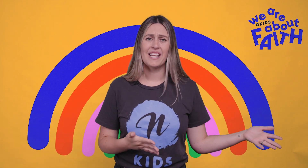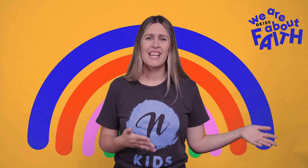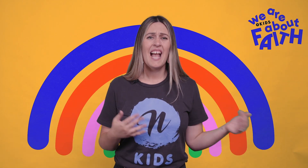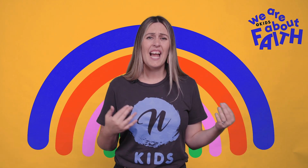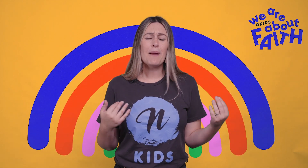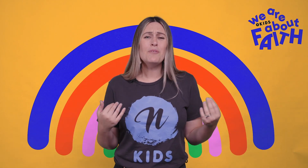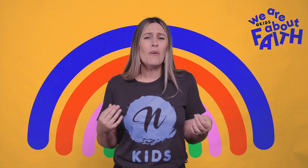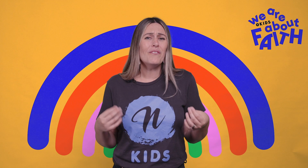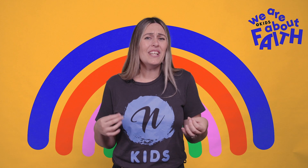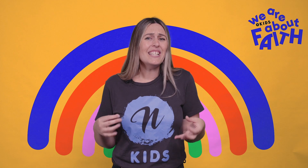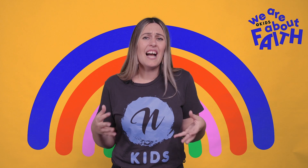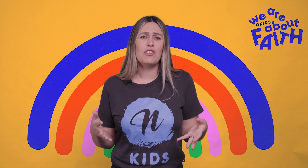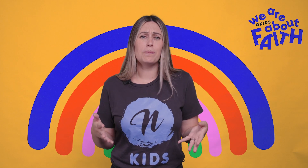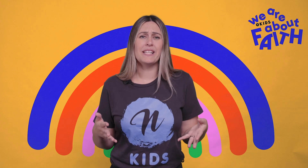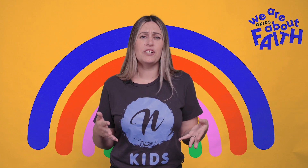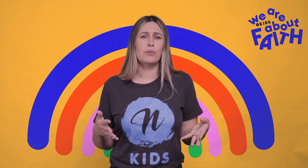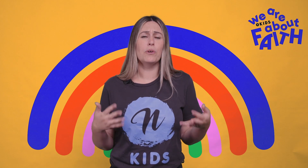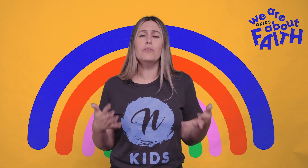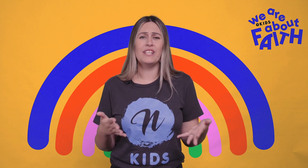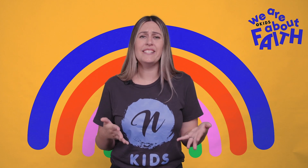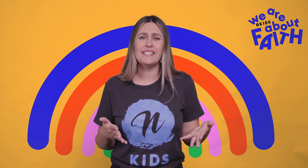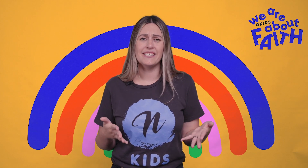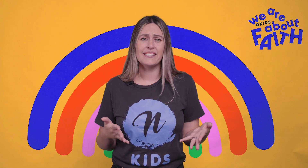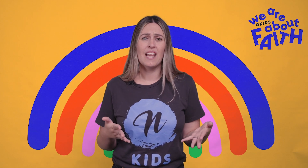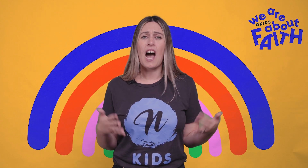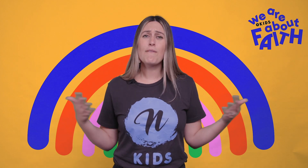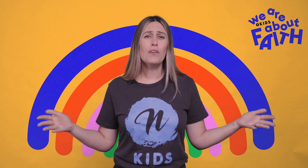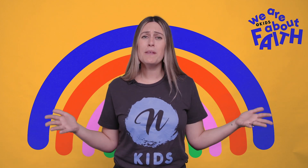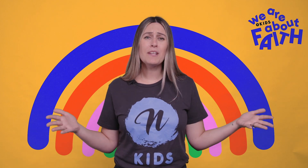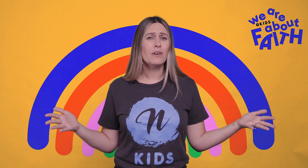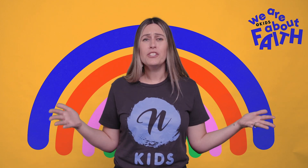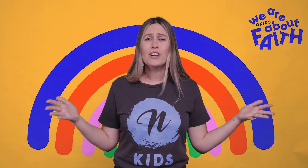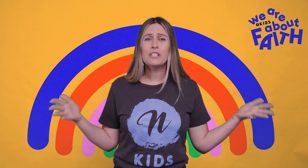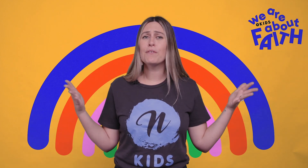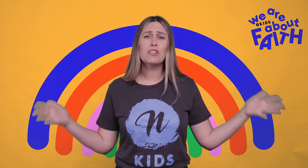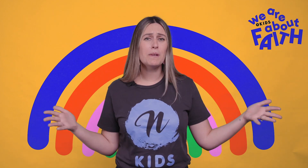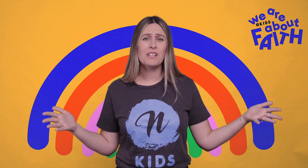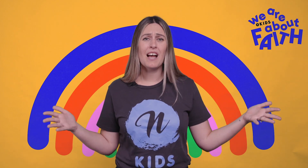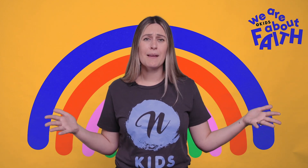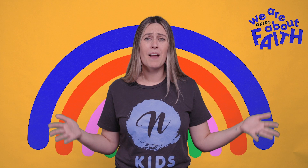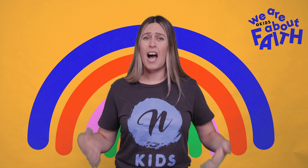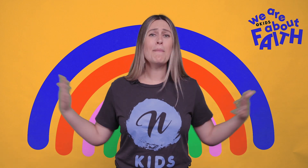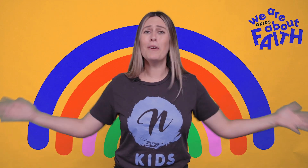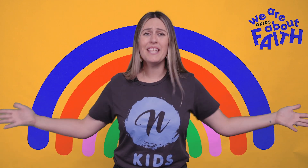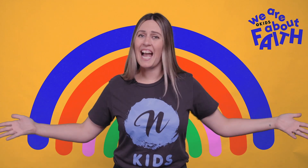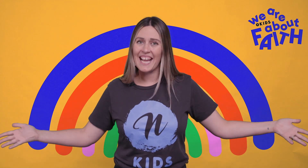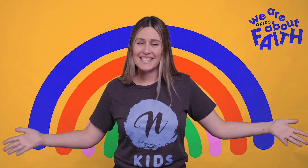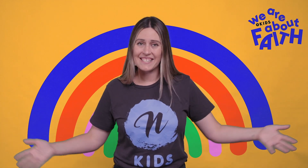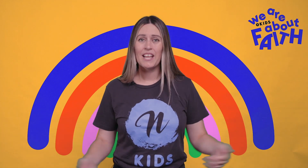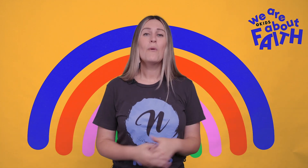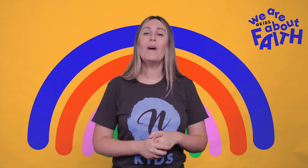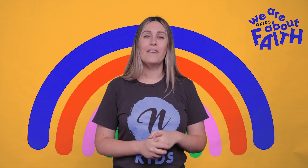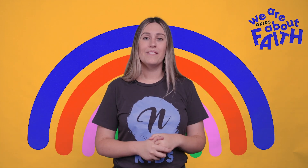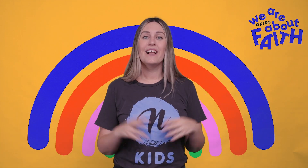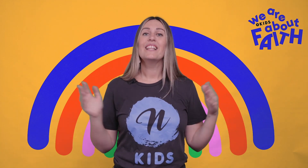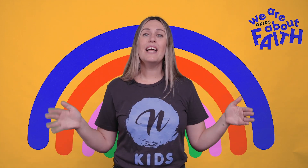of God says. And I'm not really 100% sure who Jesus is. I've only been going to church for a little bit of time. I'm only eight.